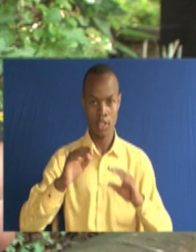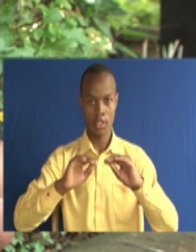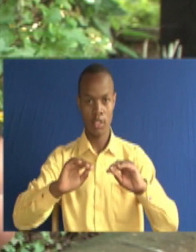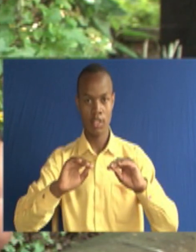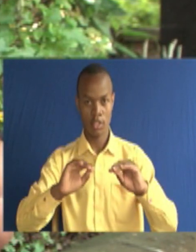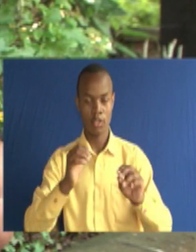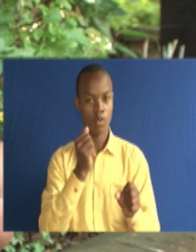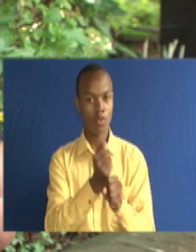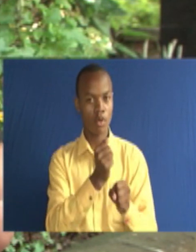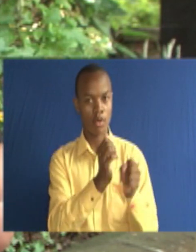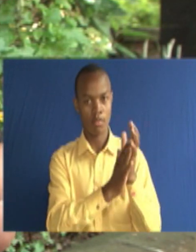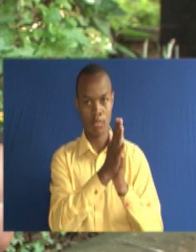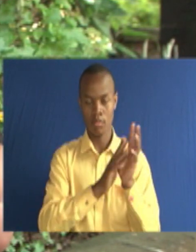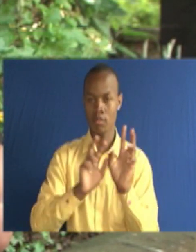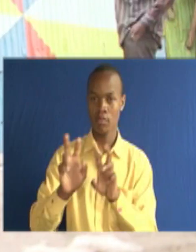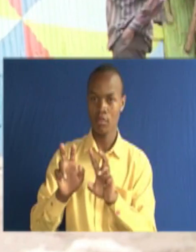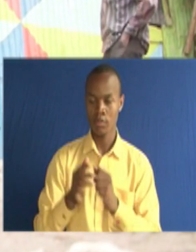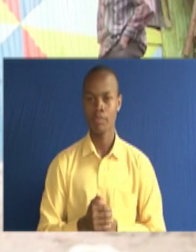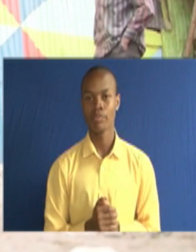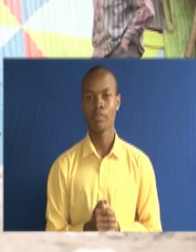passion take a look at her story